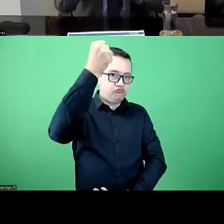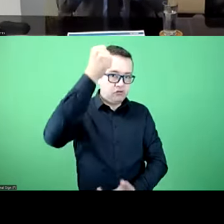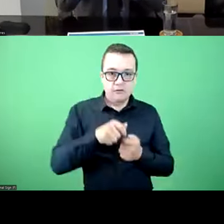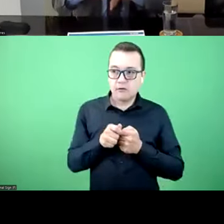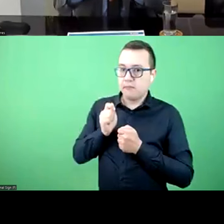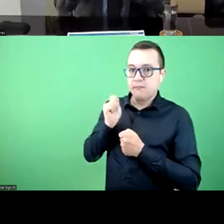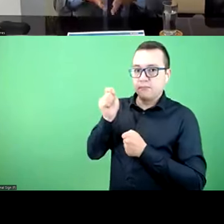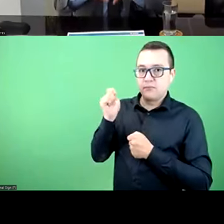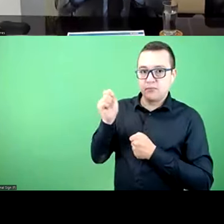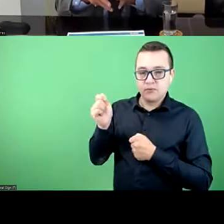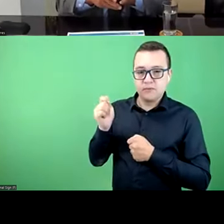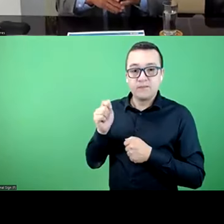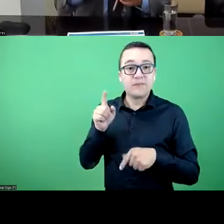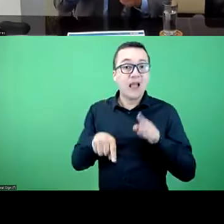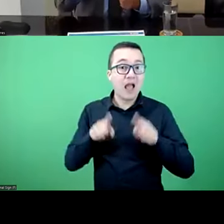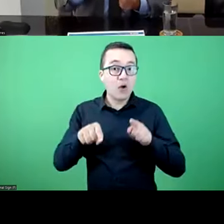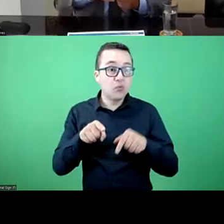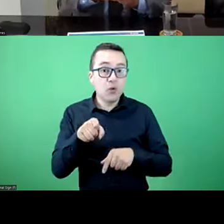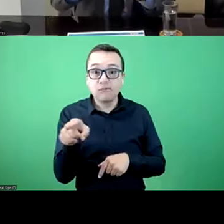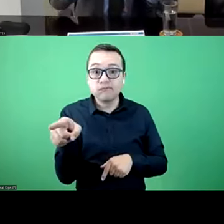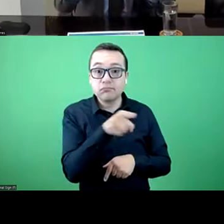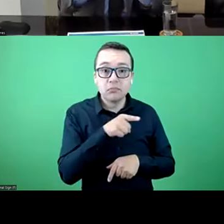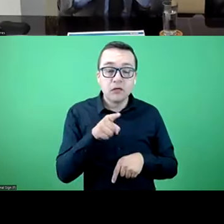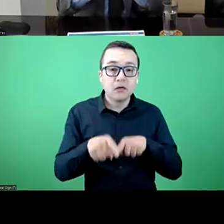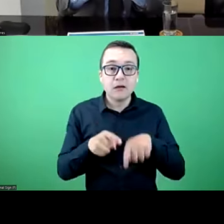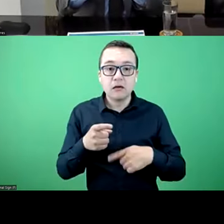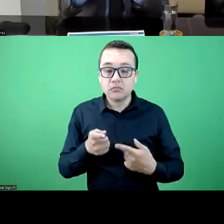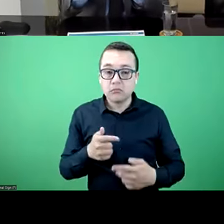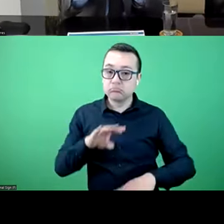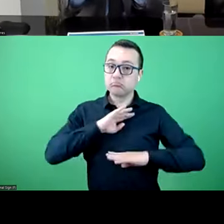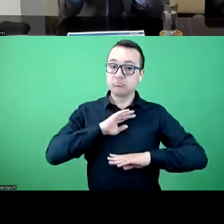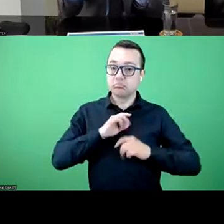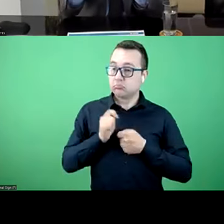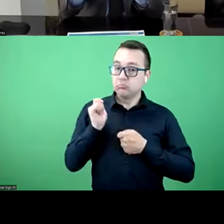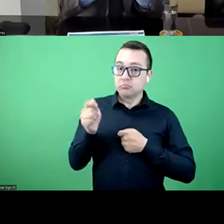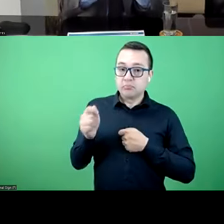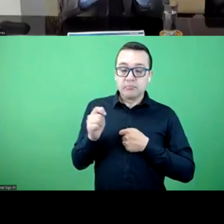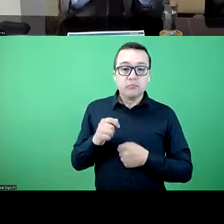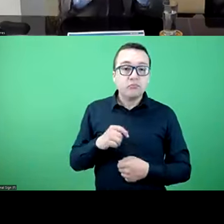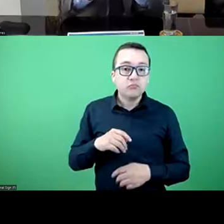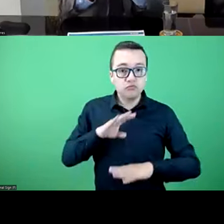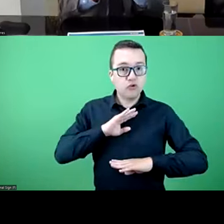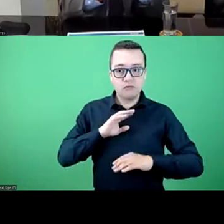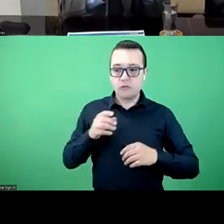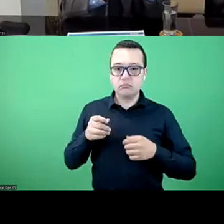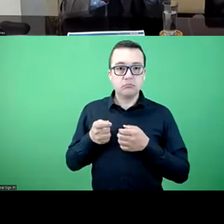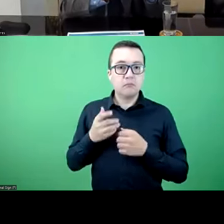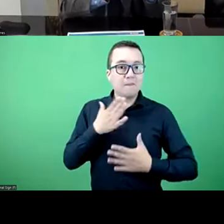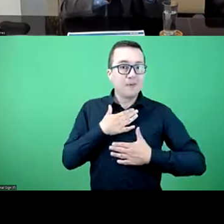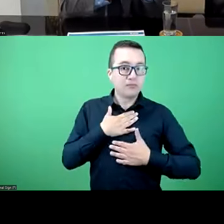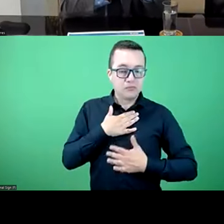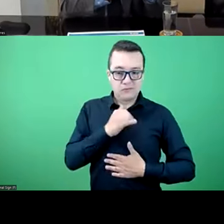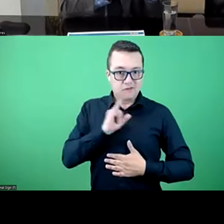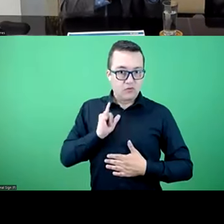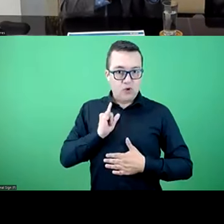resources, and in some cases, they result in surplus amounts that